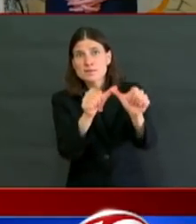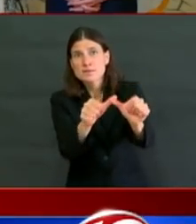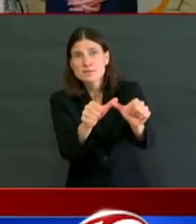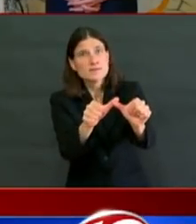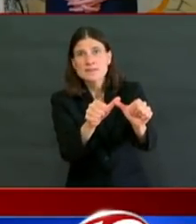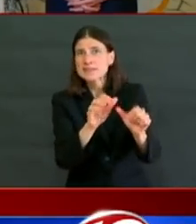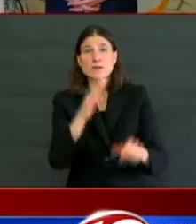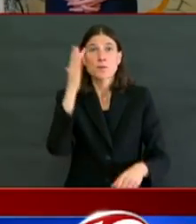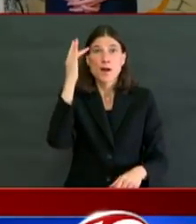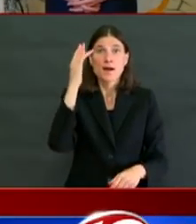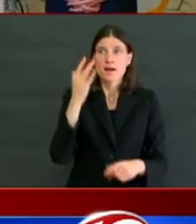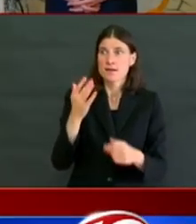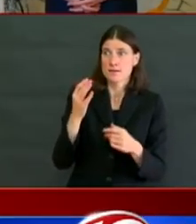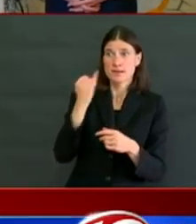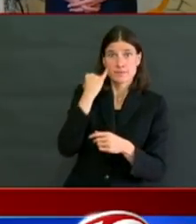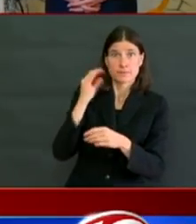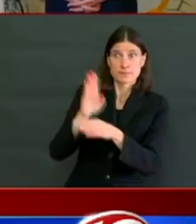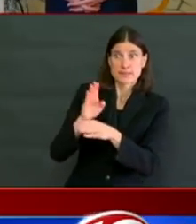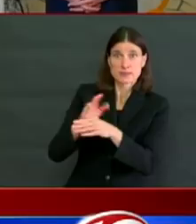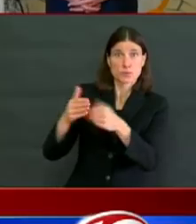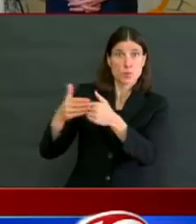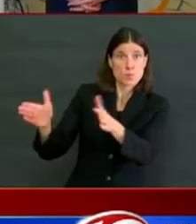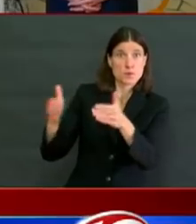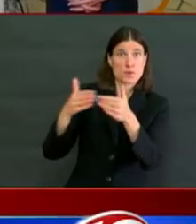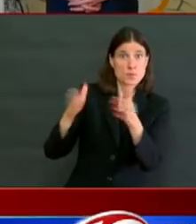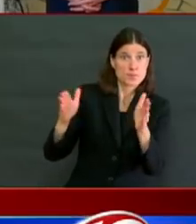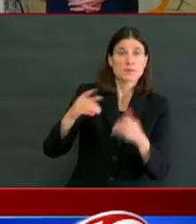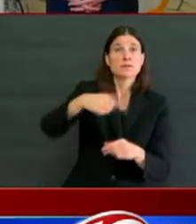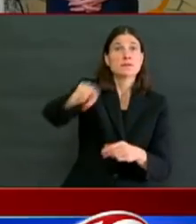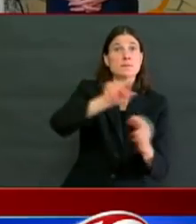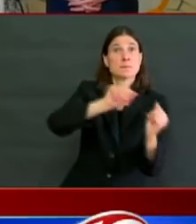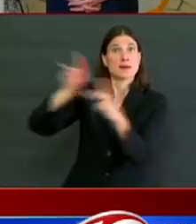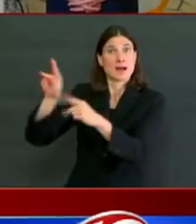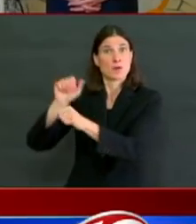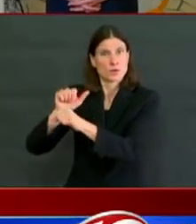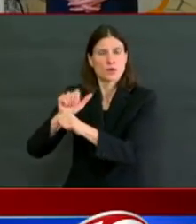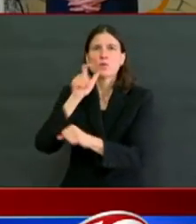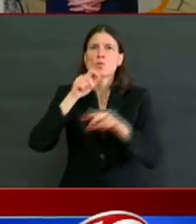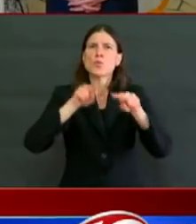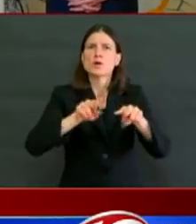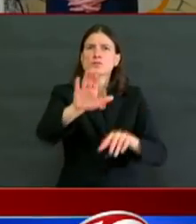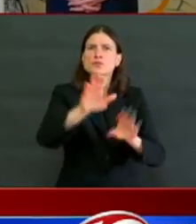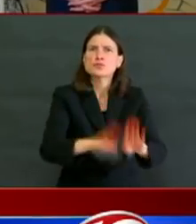earlier this week, and as I'm going to say again, same thing, think of the light switch.